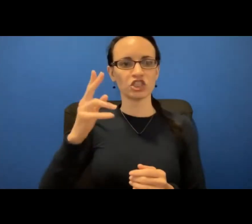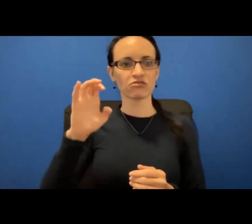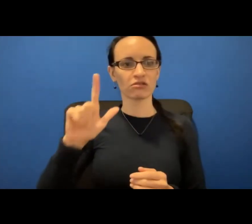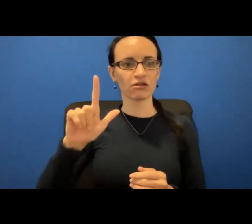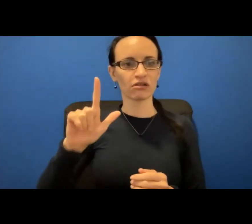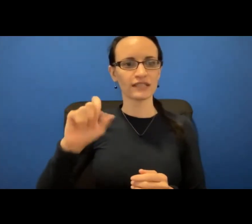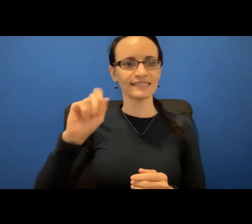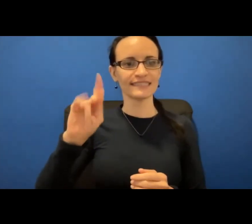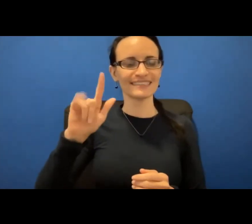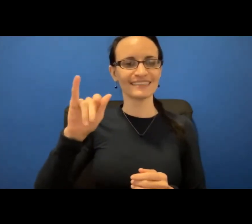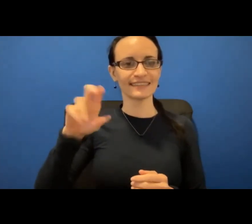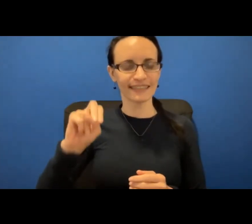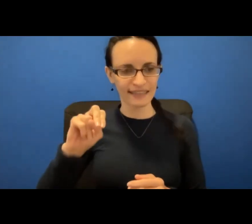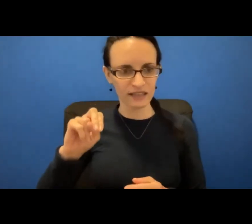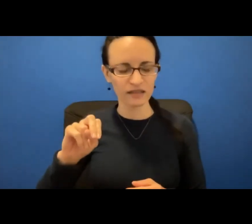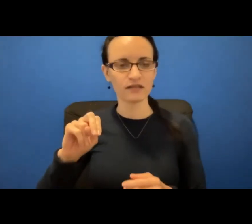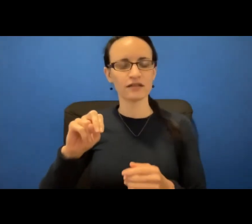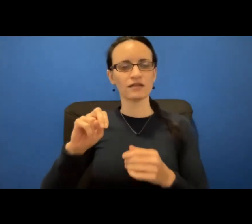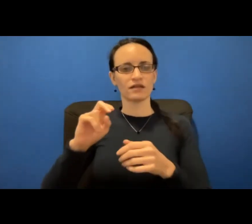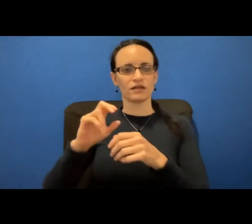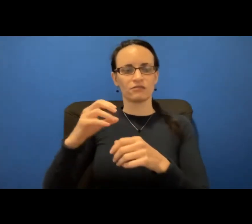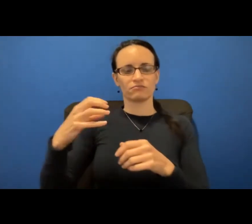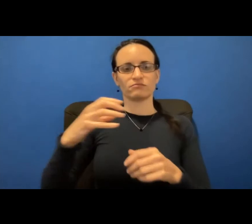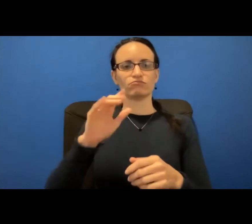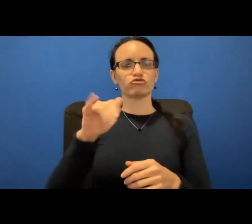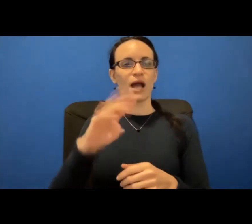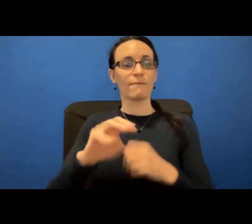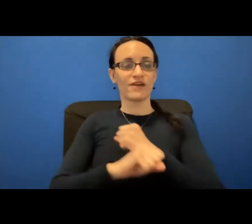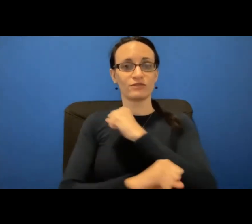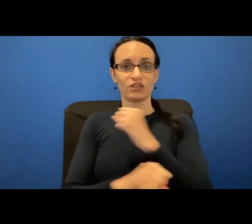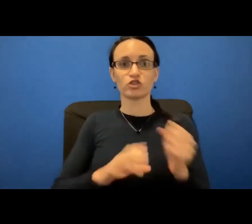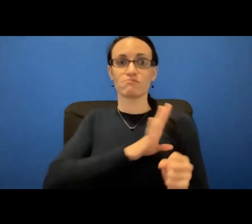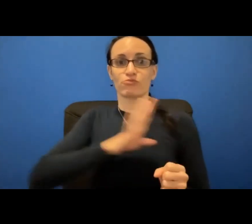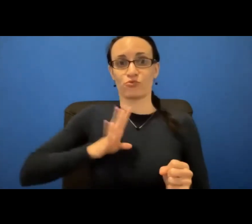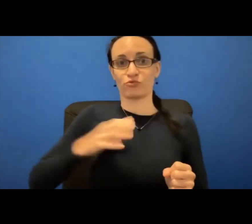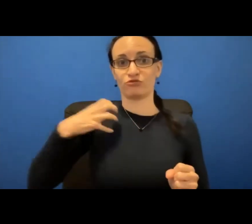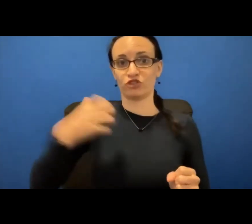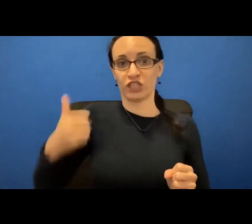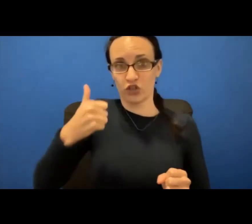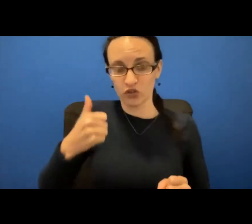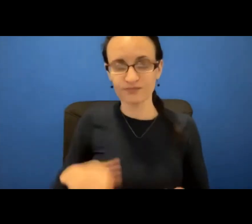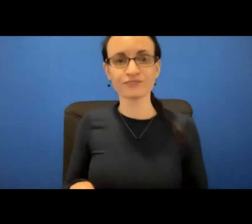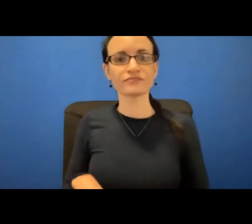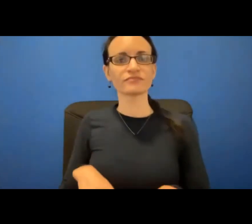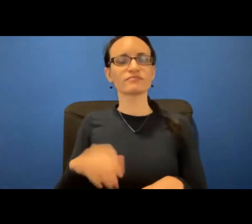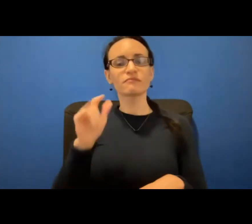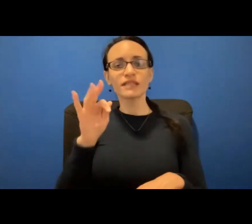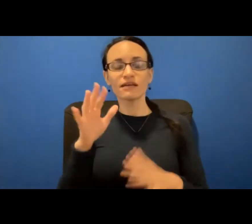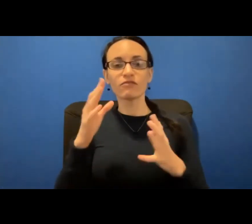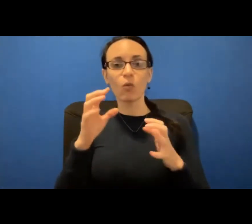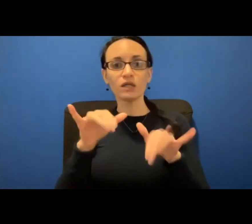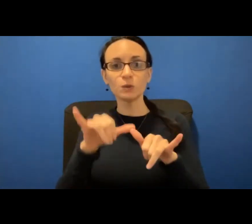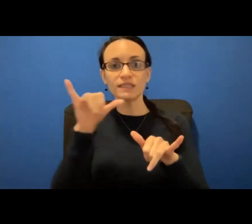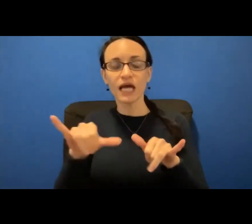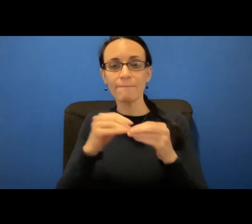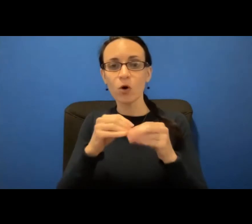and chair of the Brehm Foundation Board. We're going to try and wrap things up around 1.30 this afternoon, but for anyone who wants to stay on just for a few extra minutes,